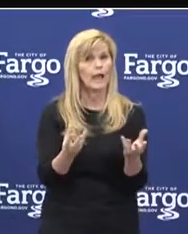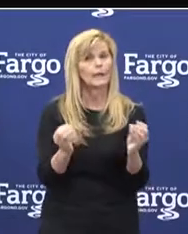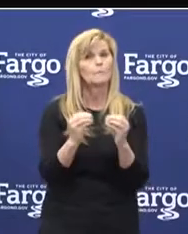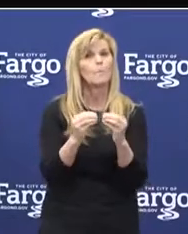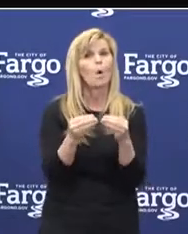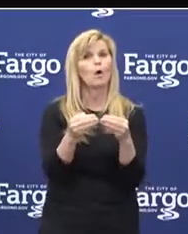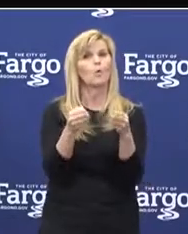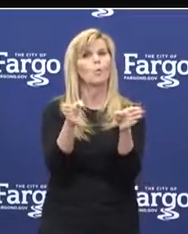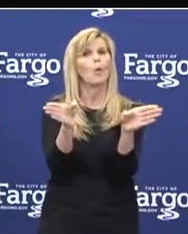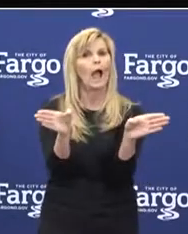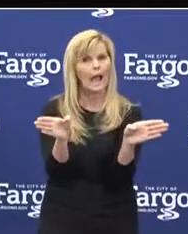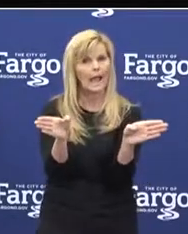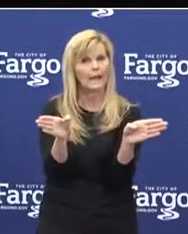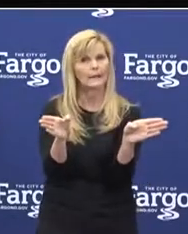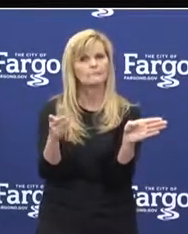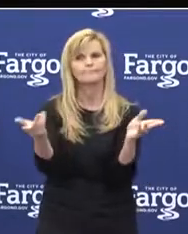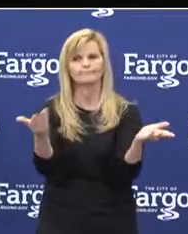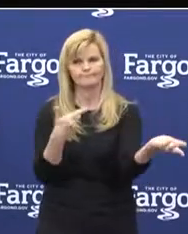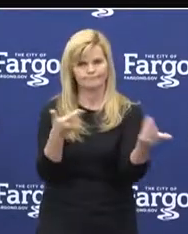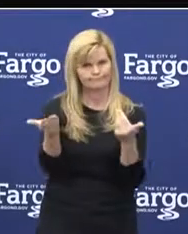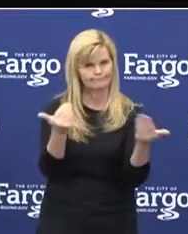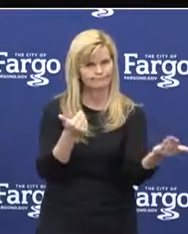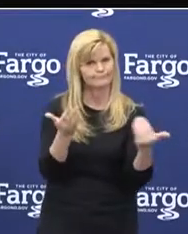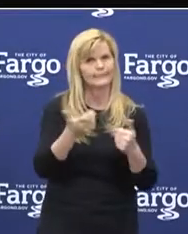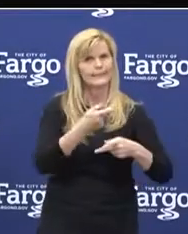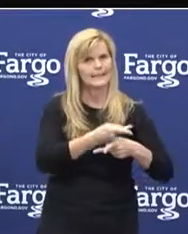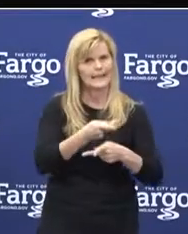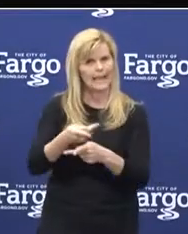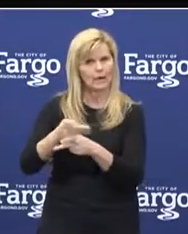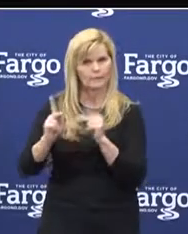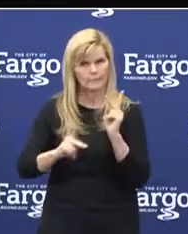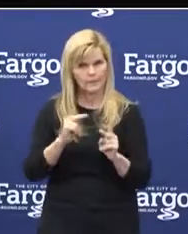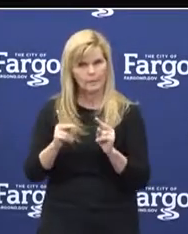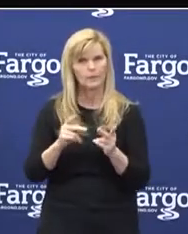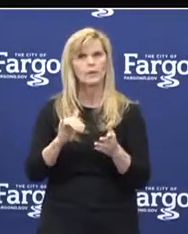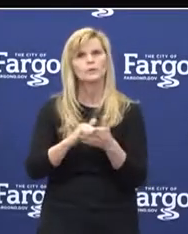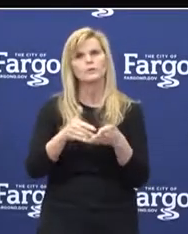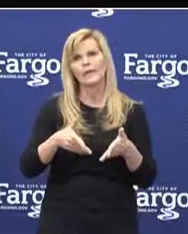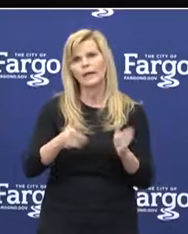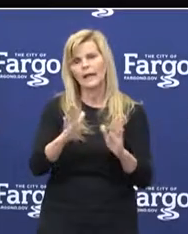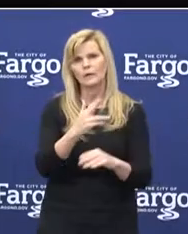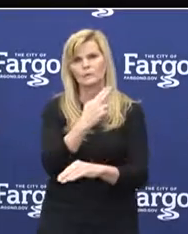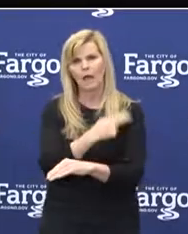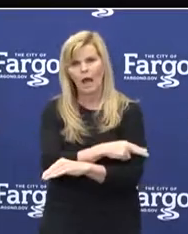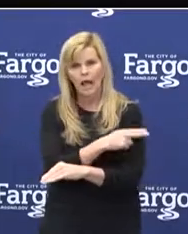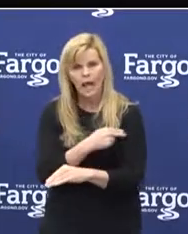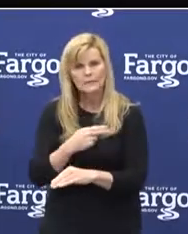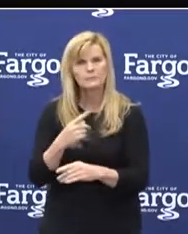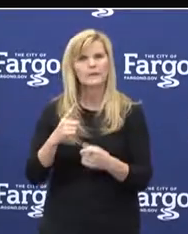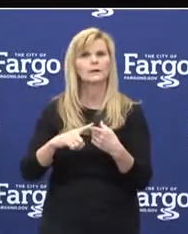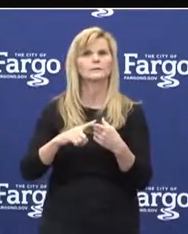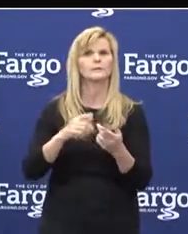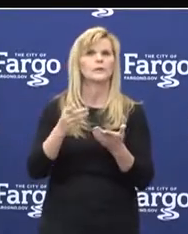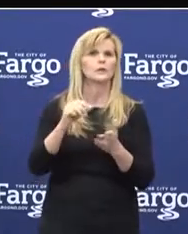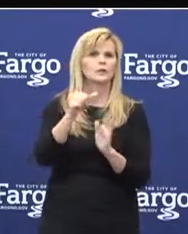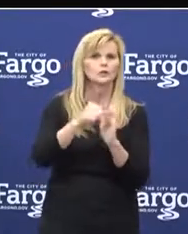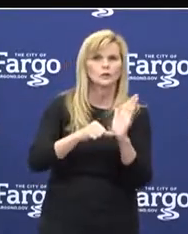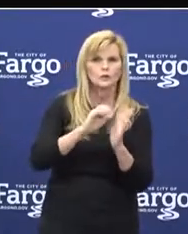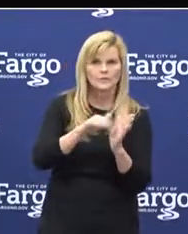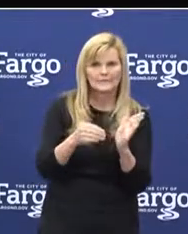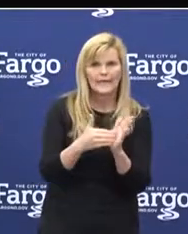range of clinically necessary care, and this allows hospitals, ambulatory, surgical centers, clinics,